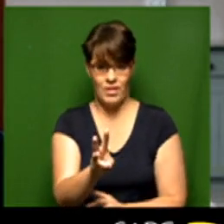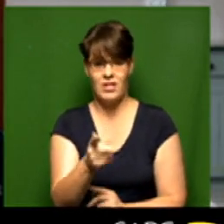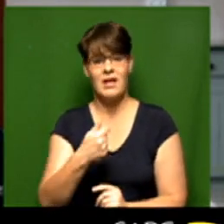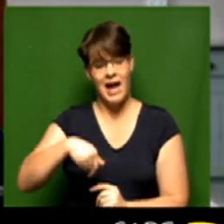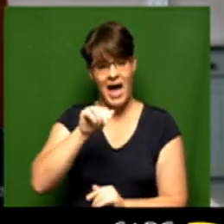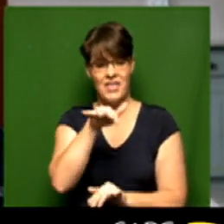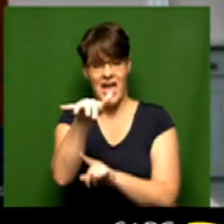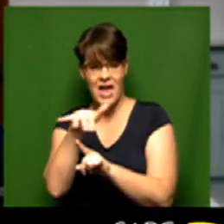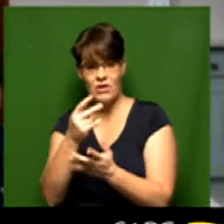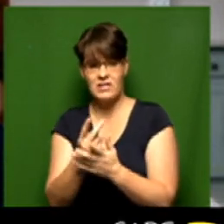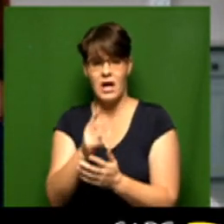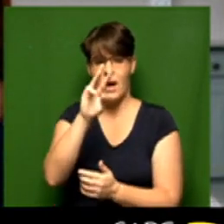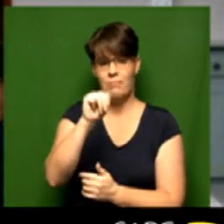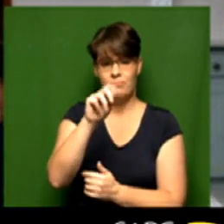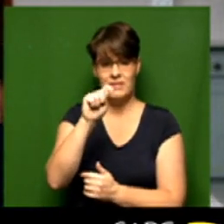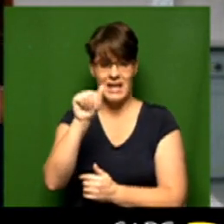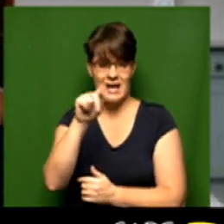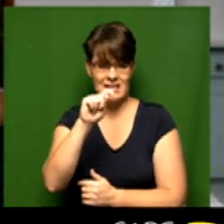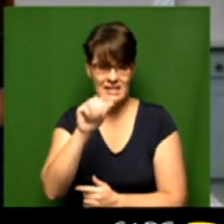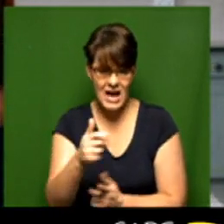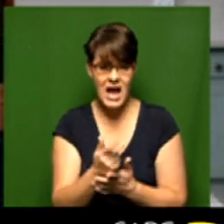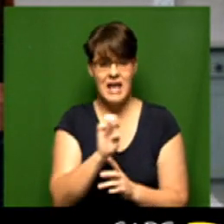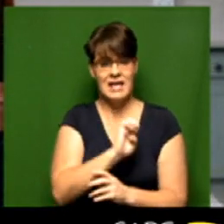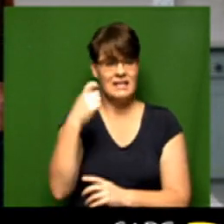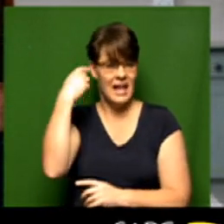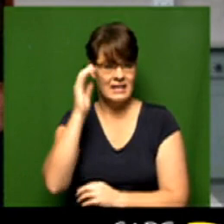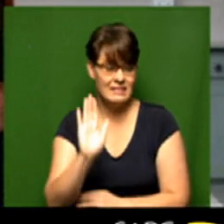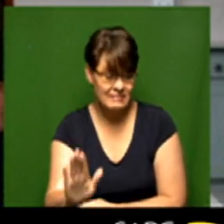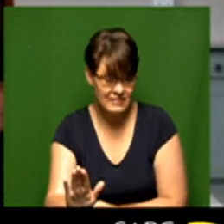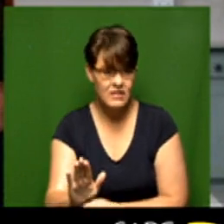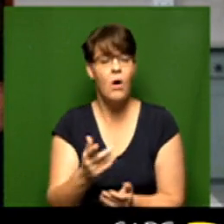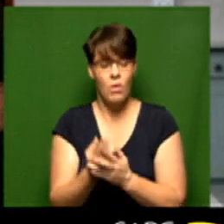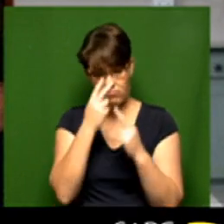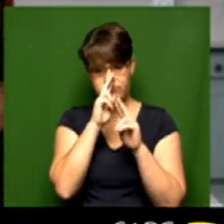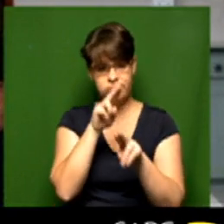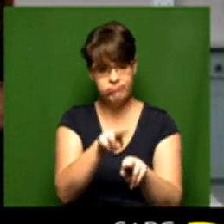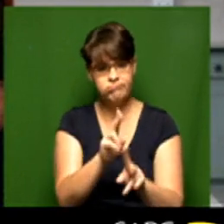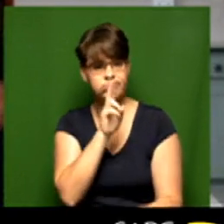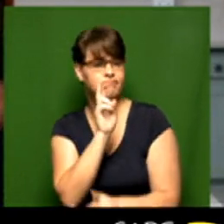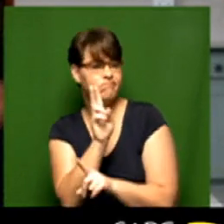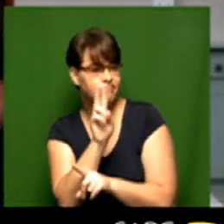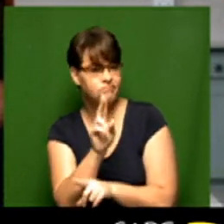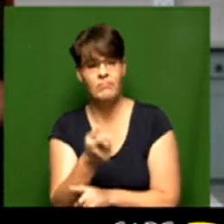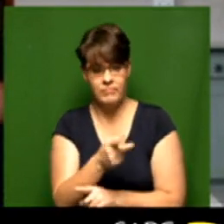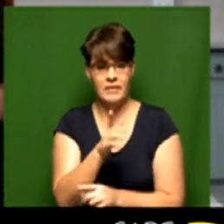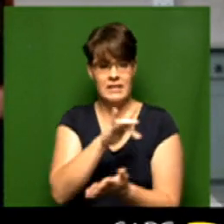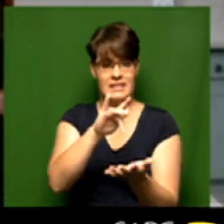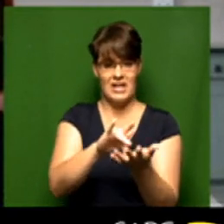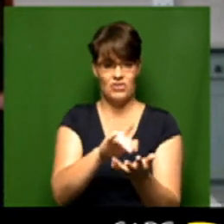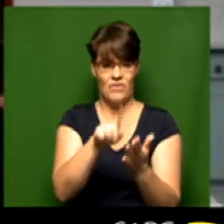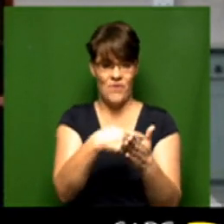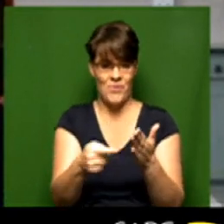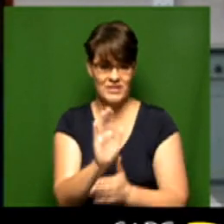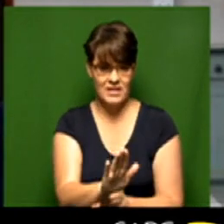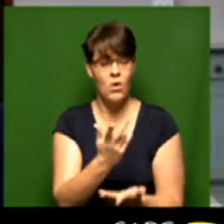areas such as Mtata and East London will also be going and checking out of those voting stations and also